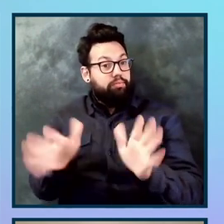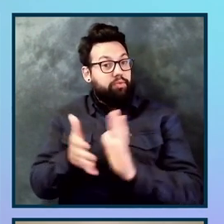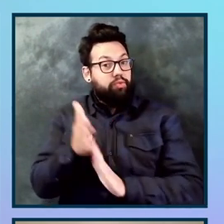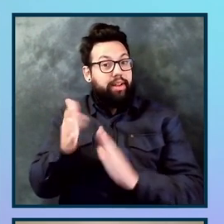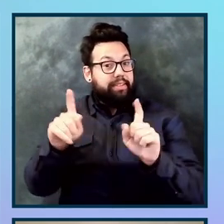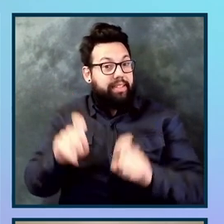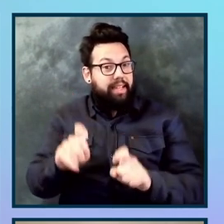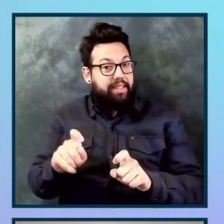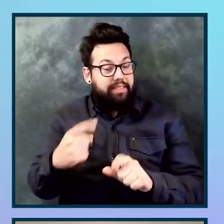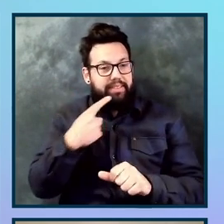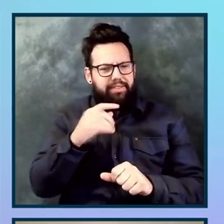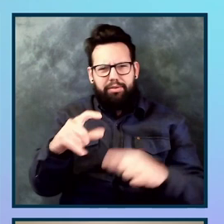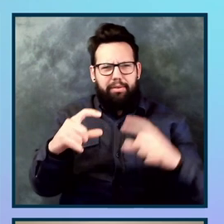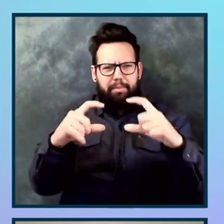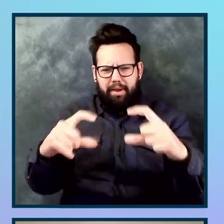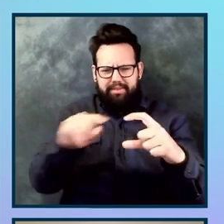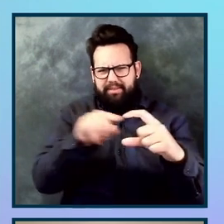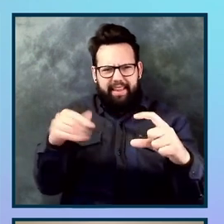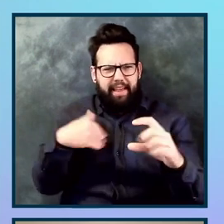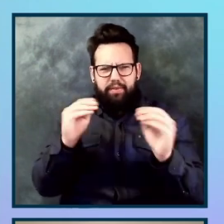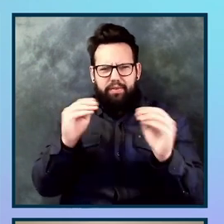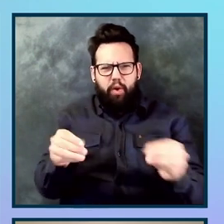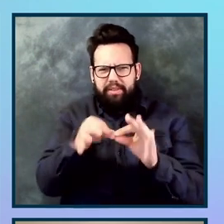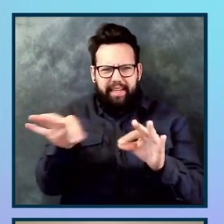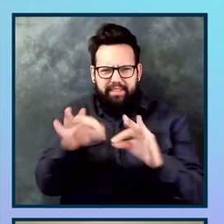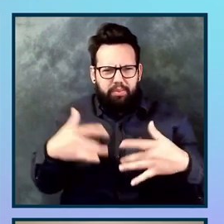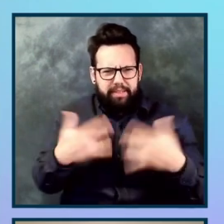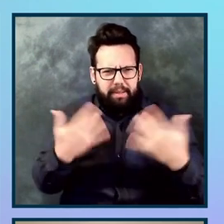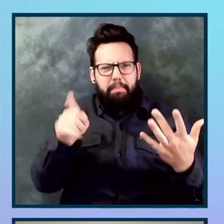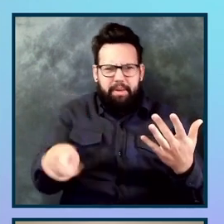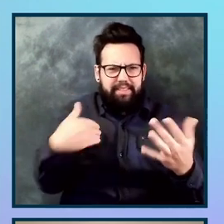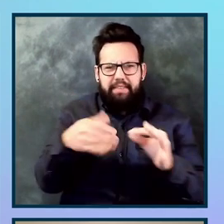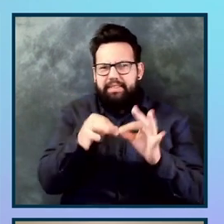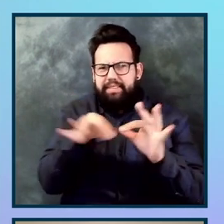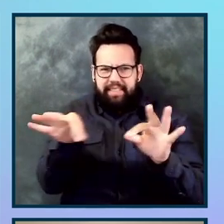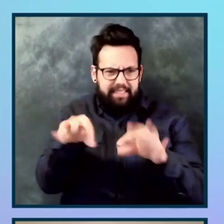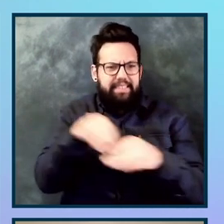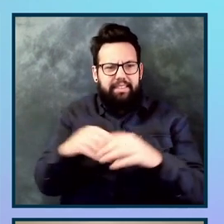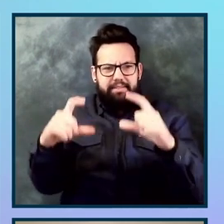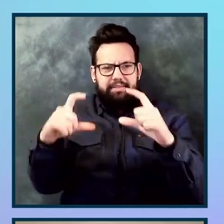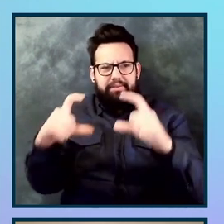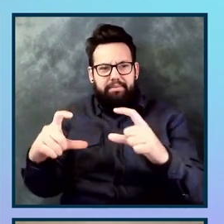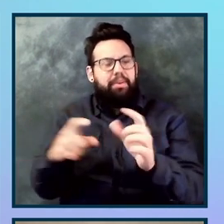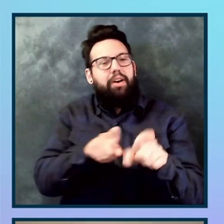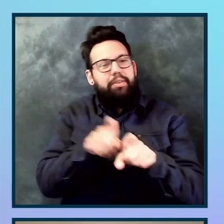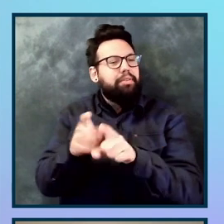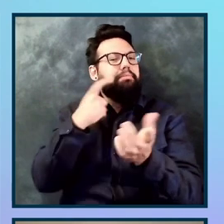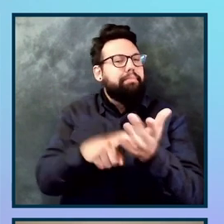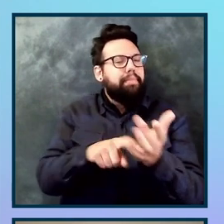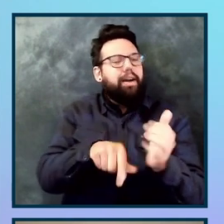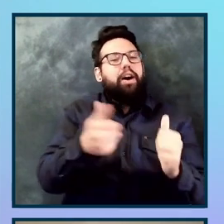what's going on here? Um, and it actually detected some issues in a different HTML file that I have in this project. So it's cool.